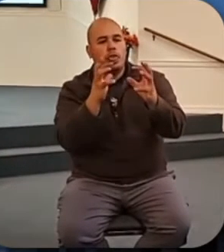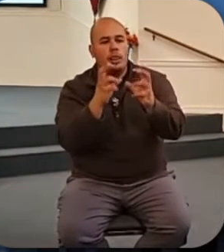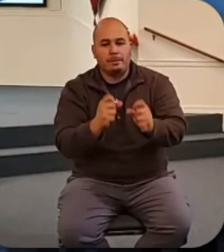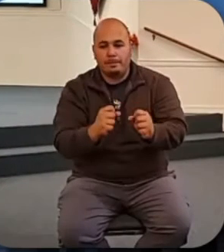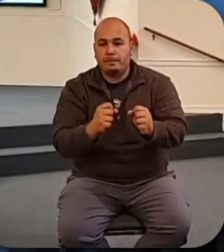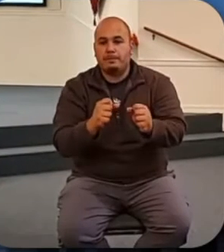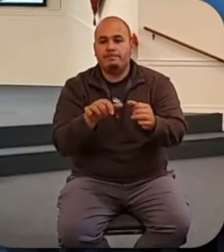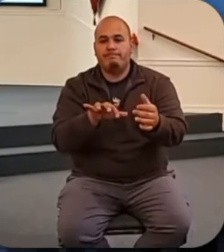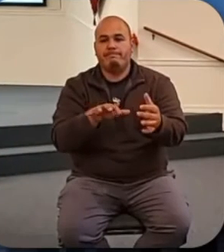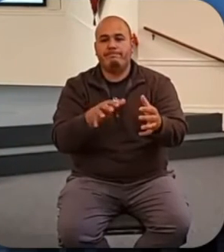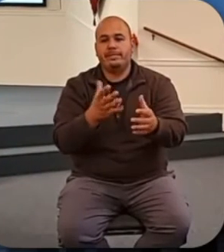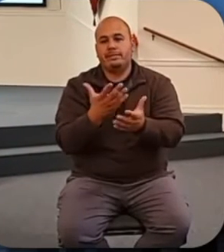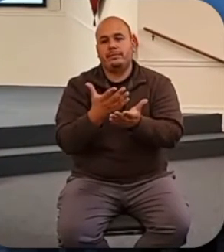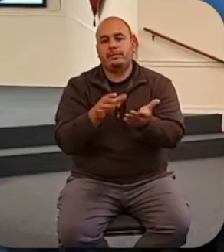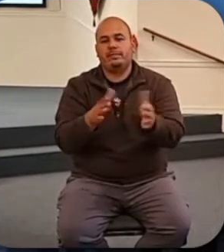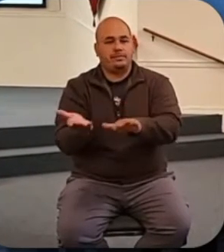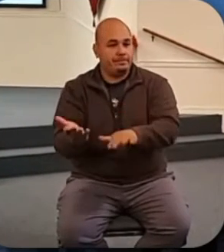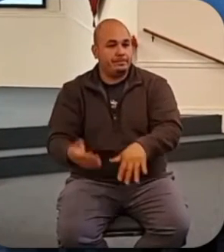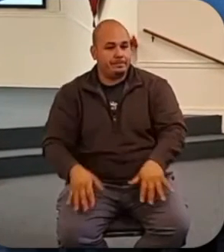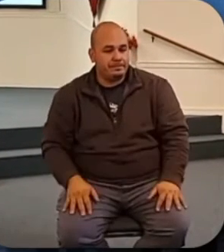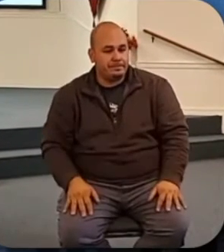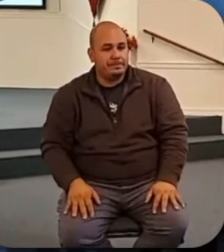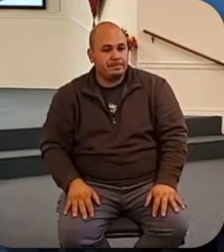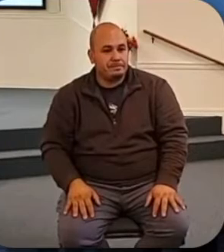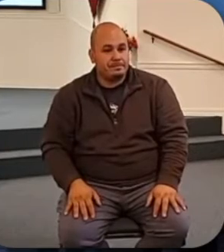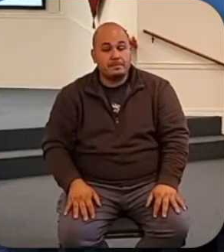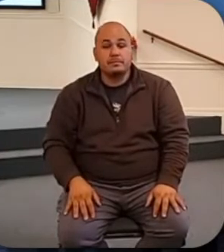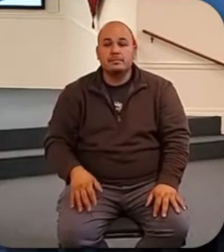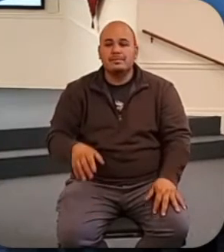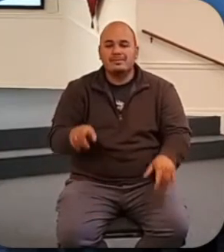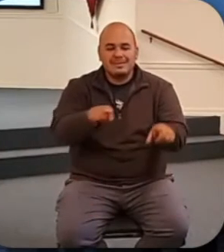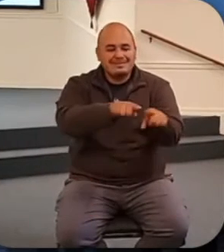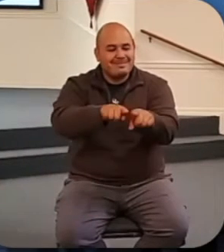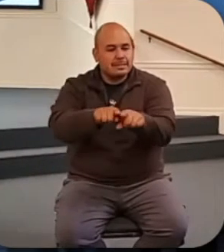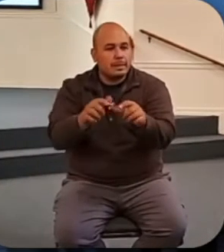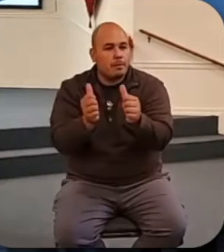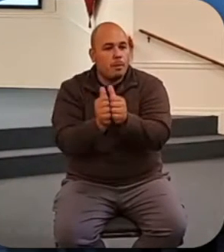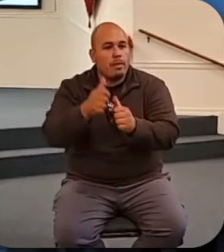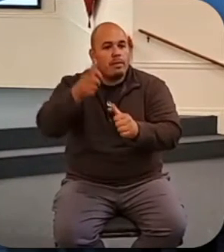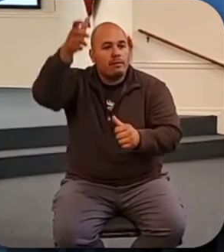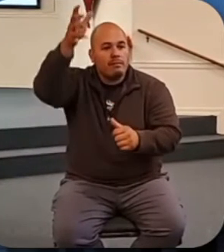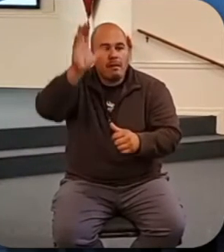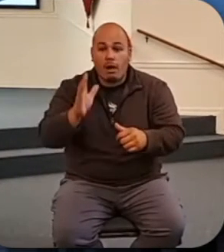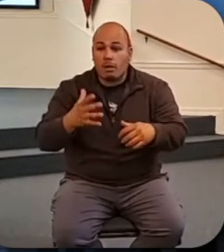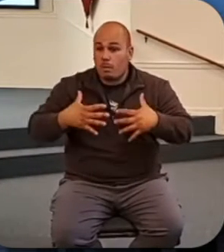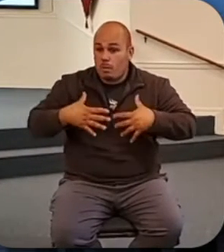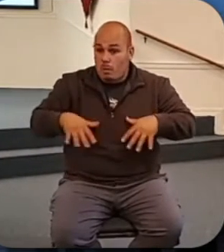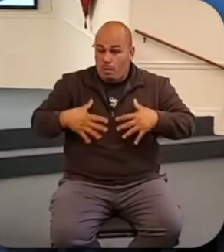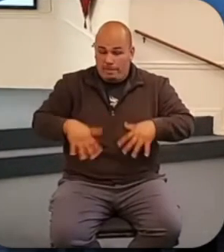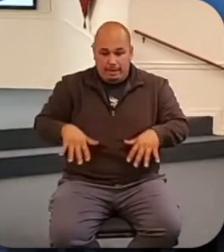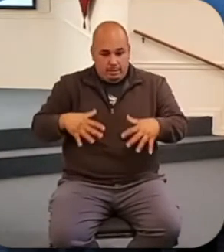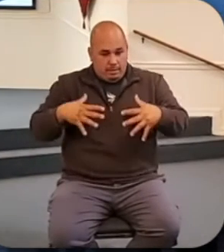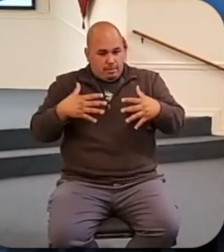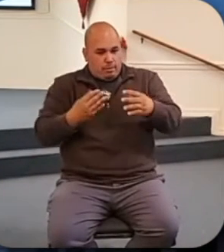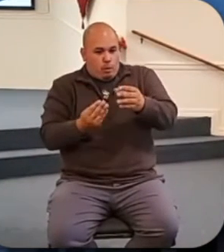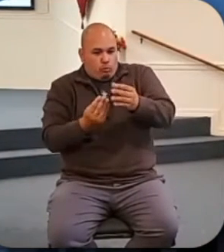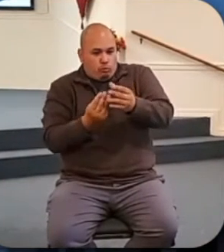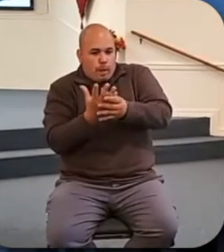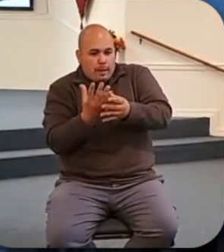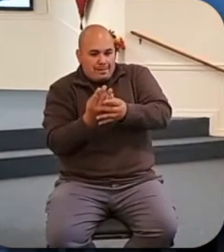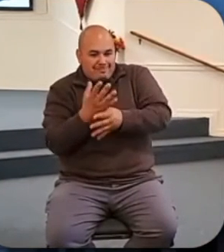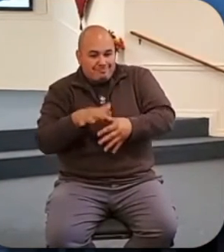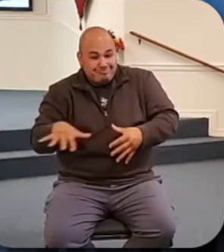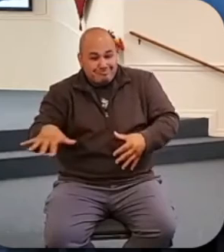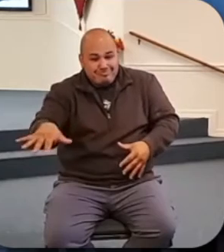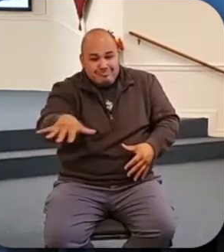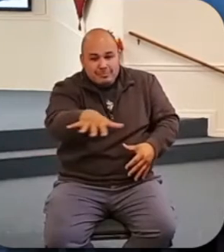for your fire. Jesus says, God clothes the grass of the field more richly than Israel's richest king ever, King